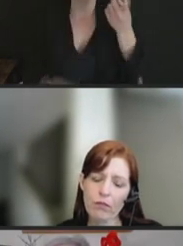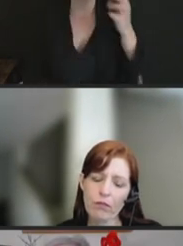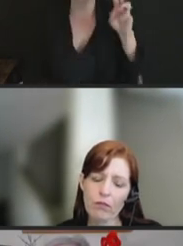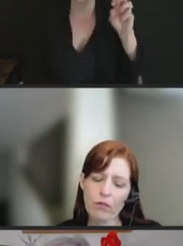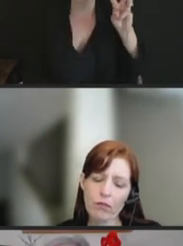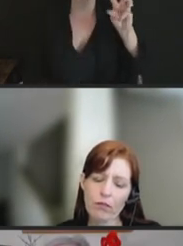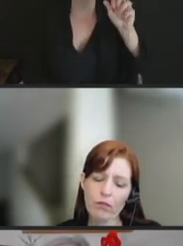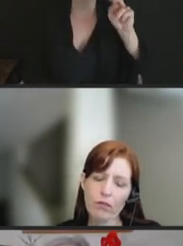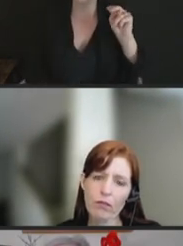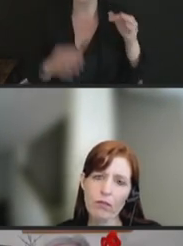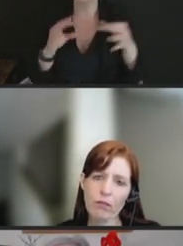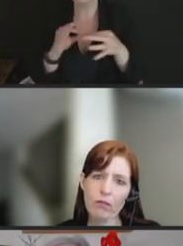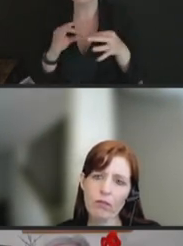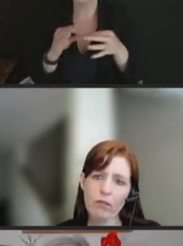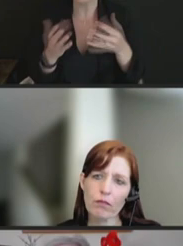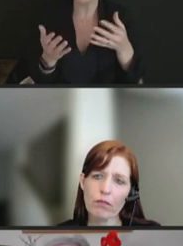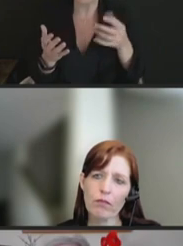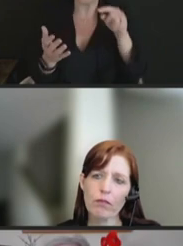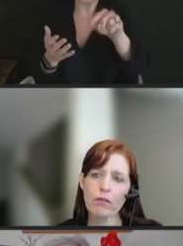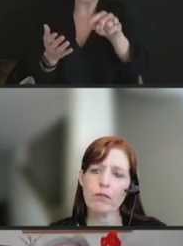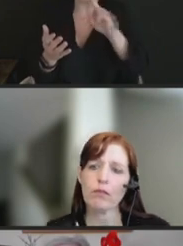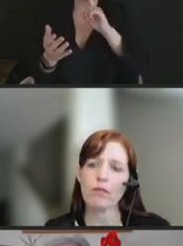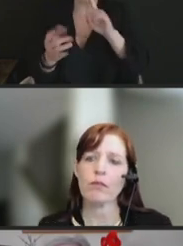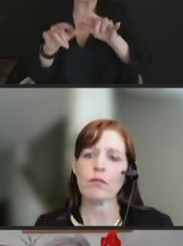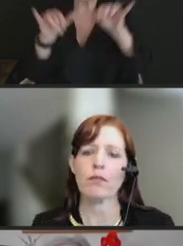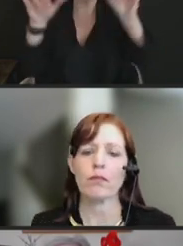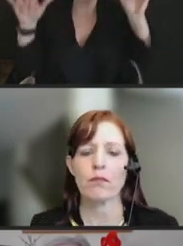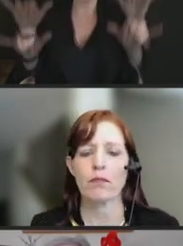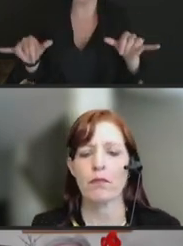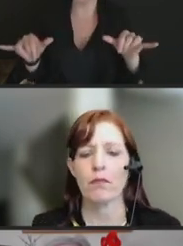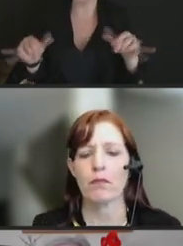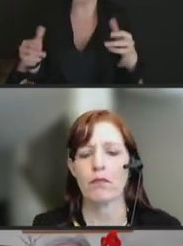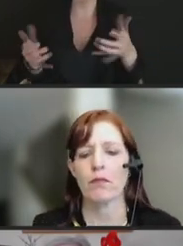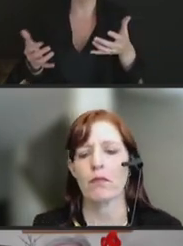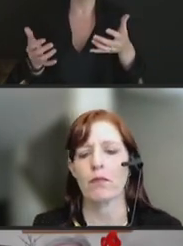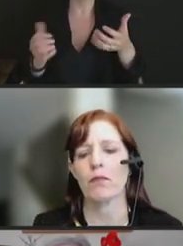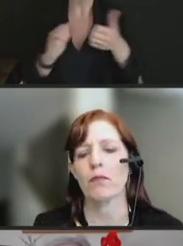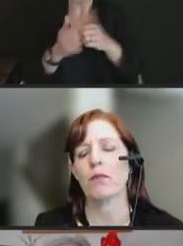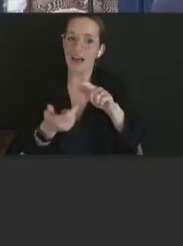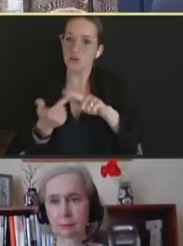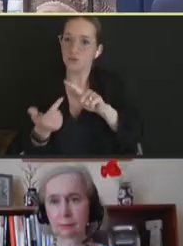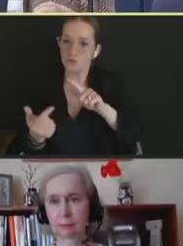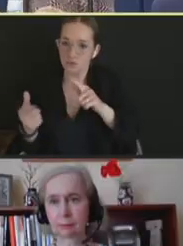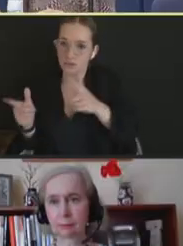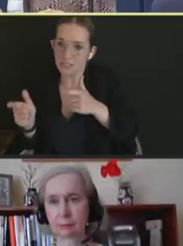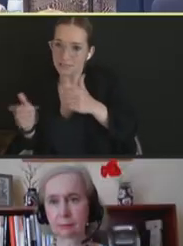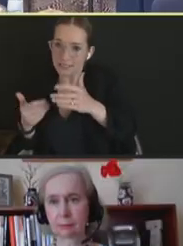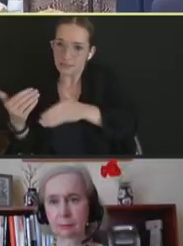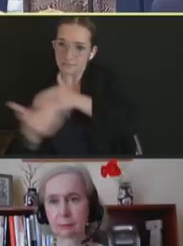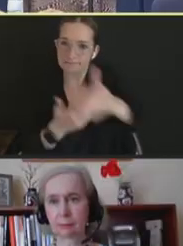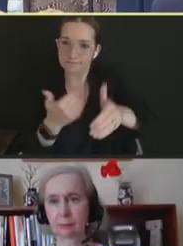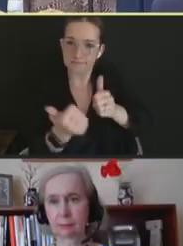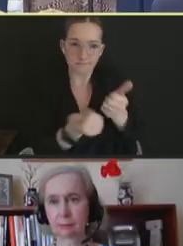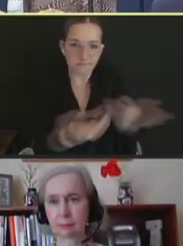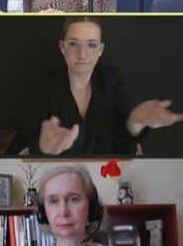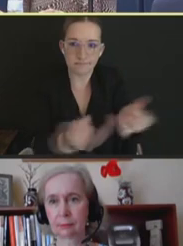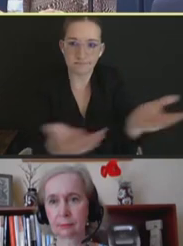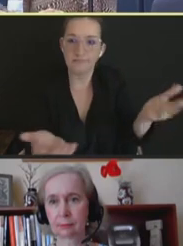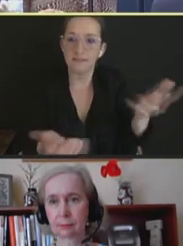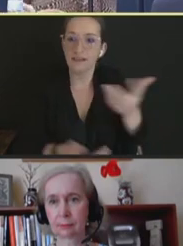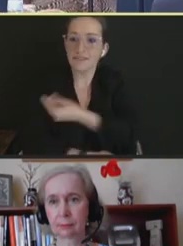one of the aspects of getting a vaccine so quickly to market is that you don't have that temperature data yet.